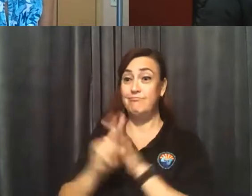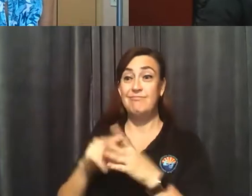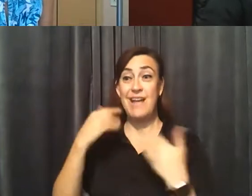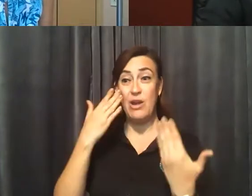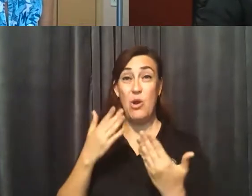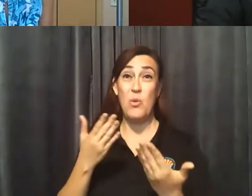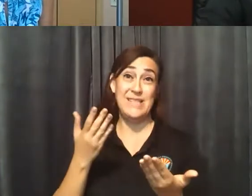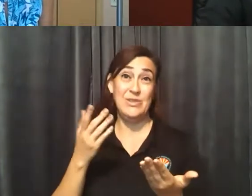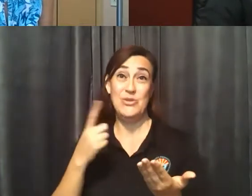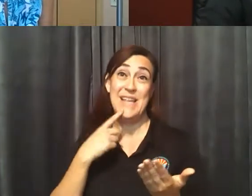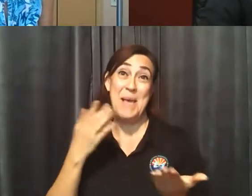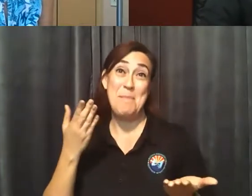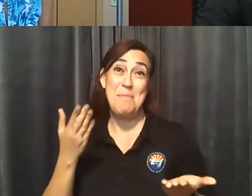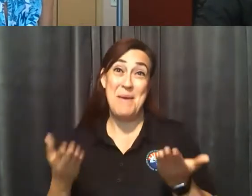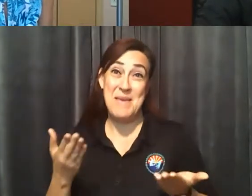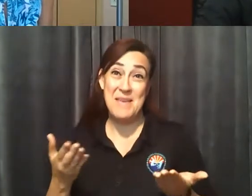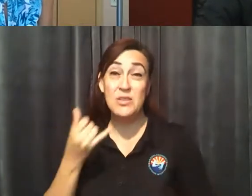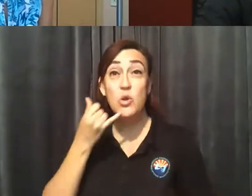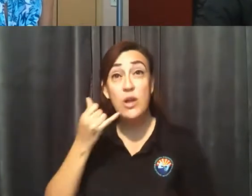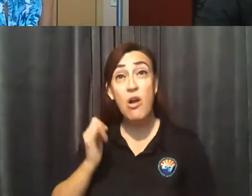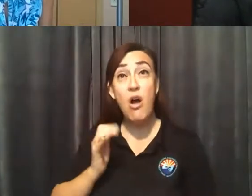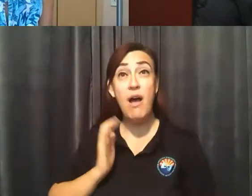So talk to our office and I'd be happy to help.